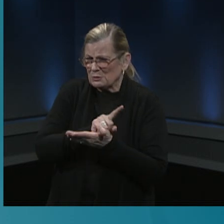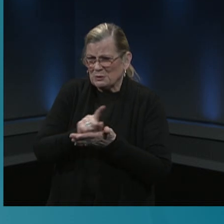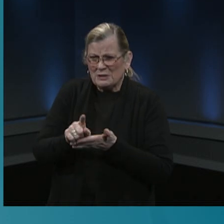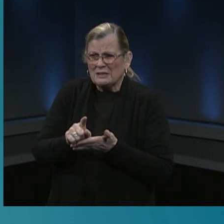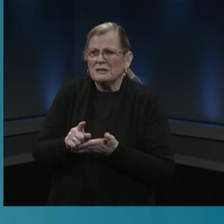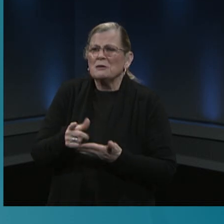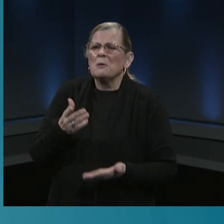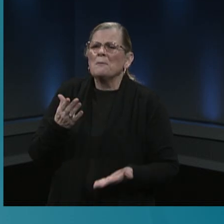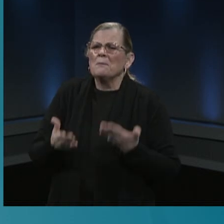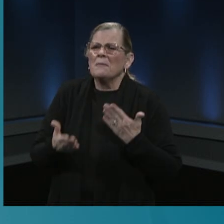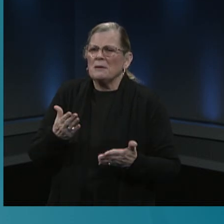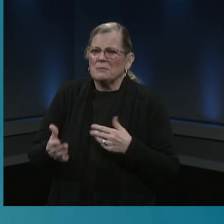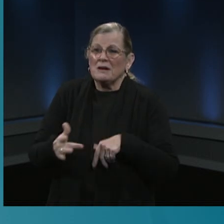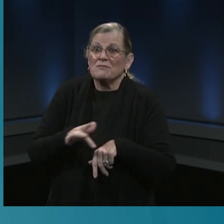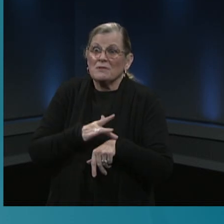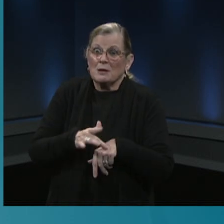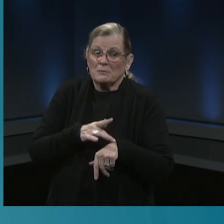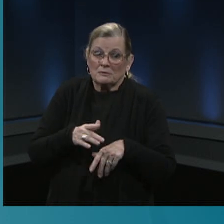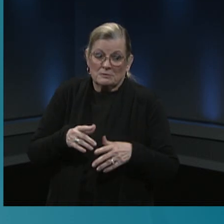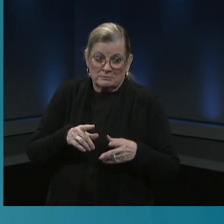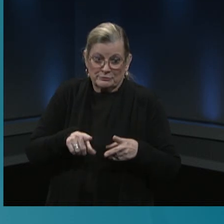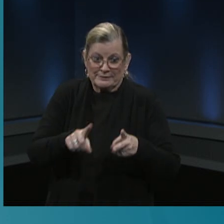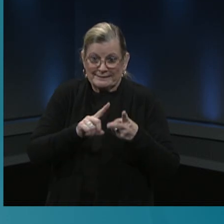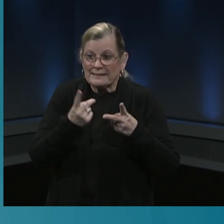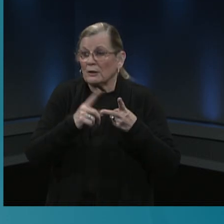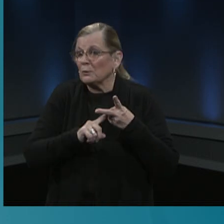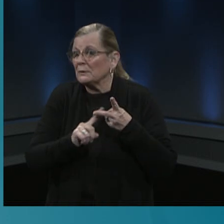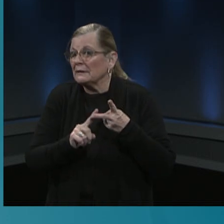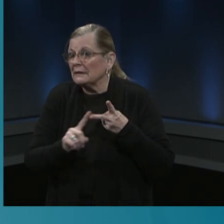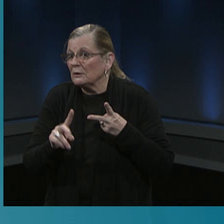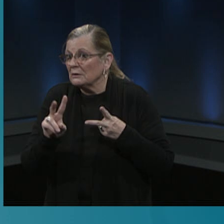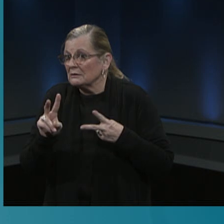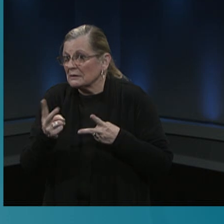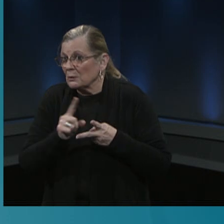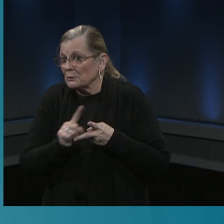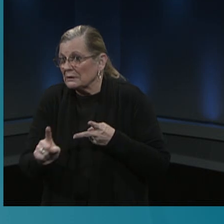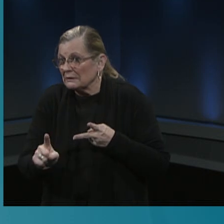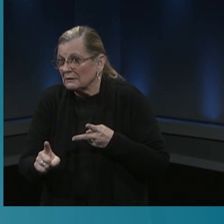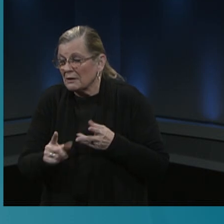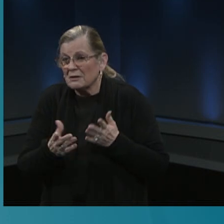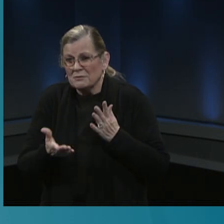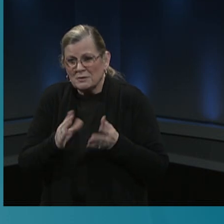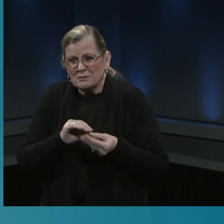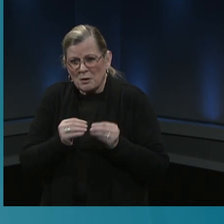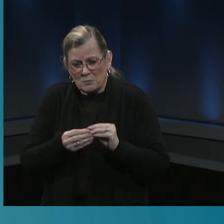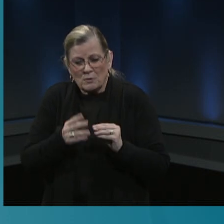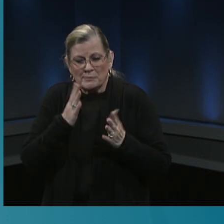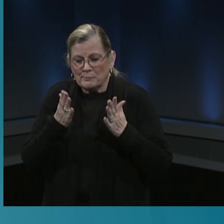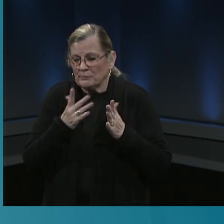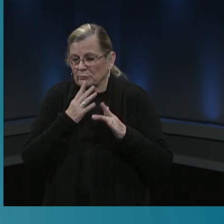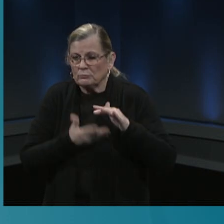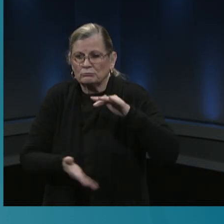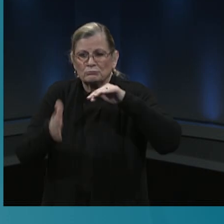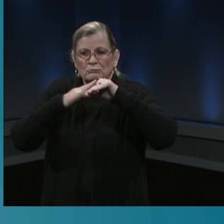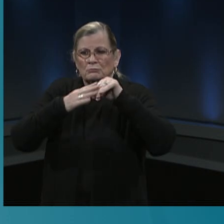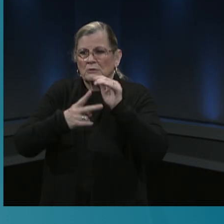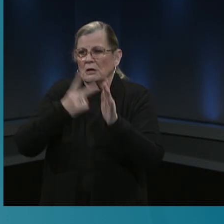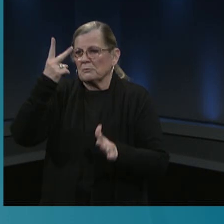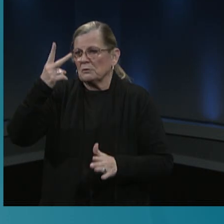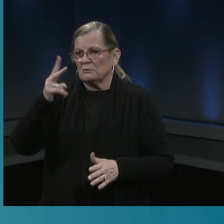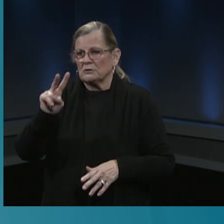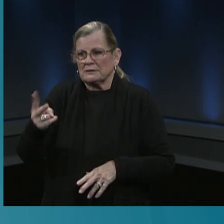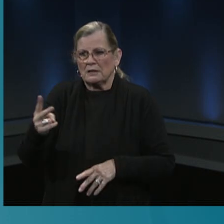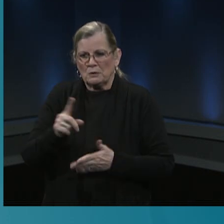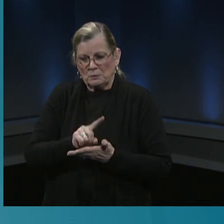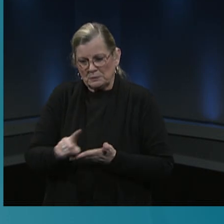a time in the second week and we will be doubling nova has shared they'll be doubling the amount of uh